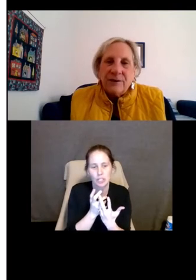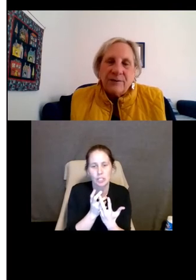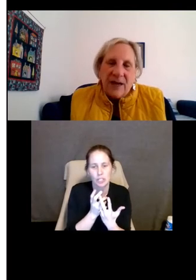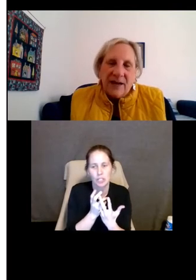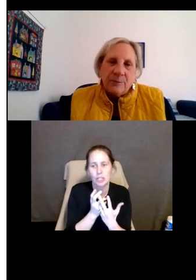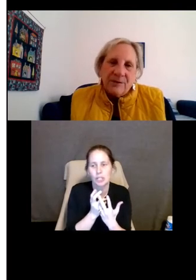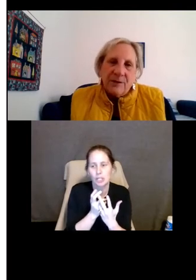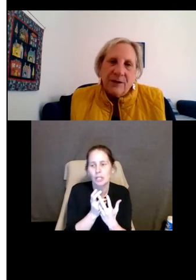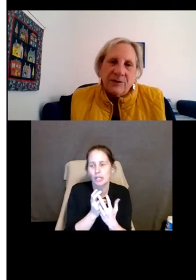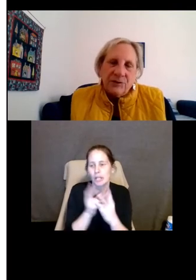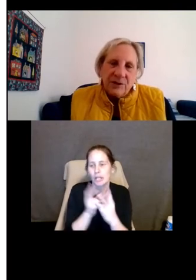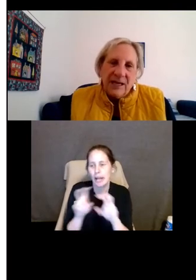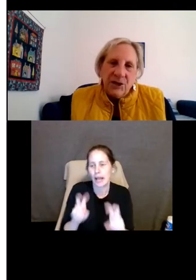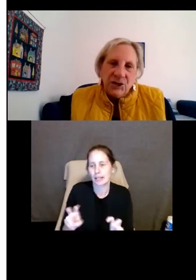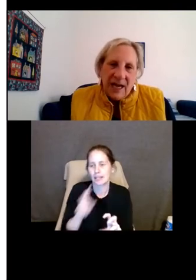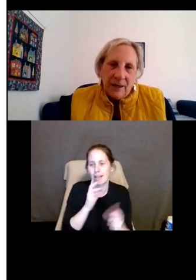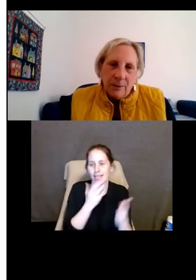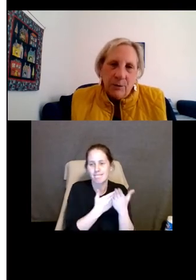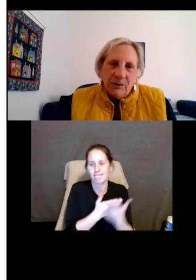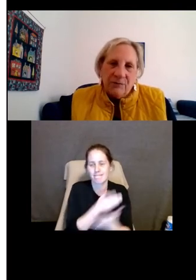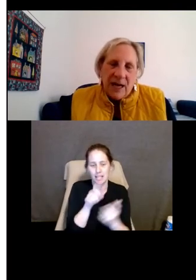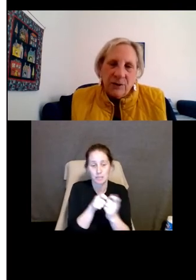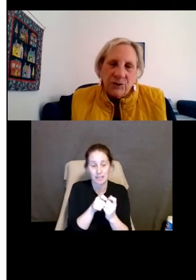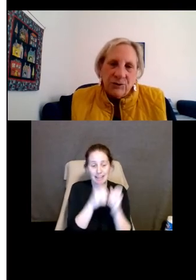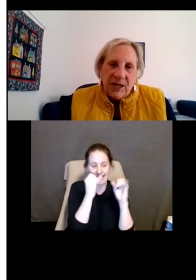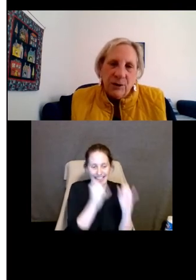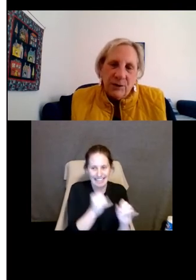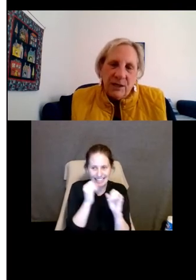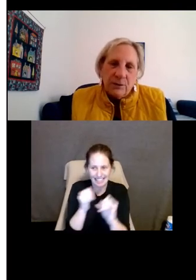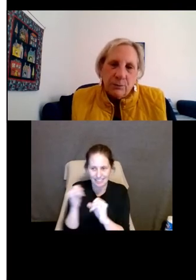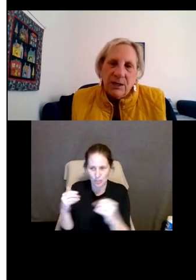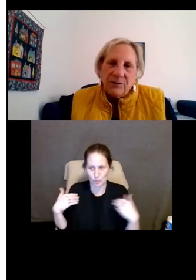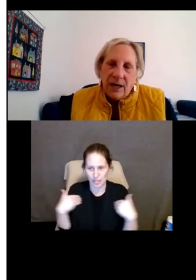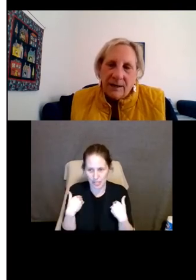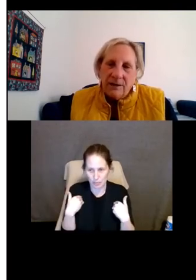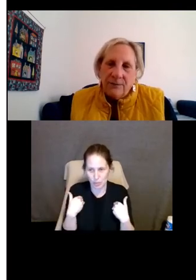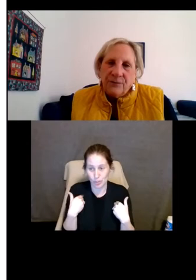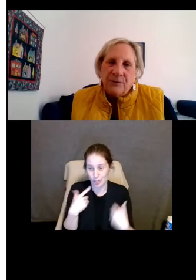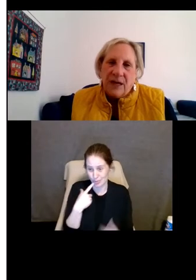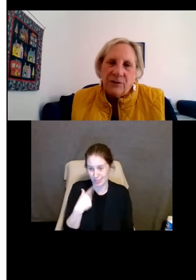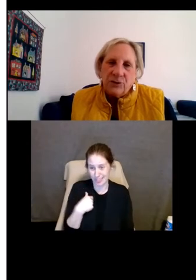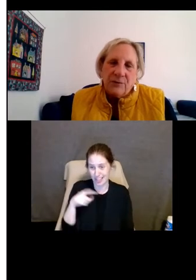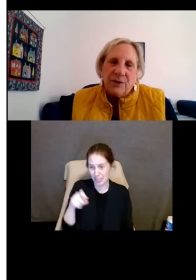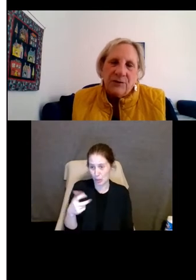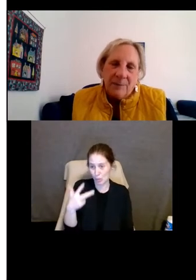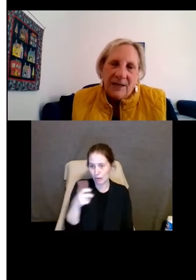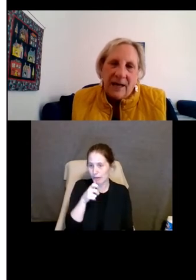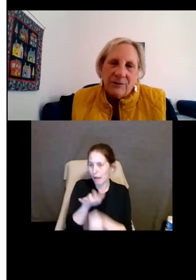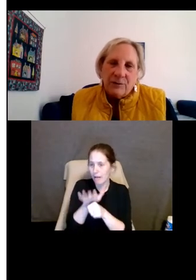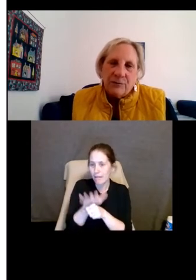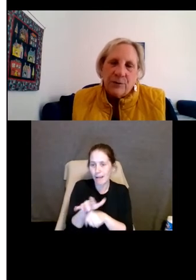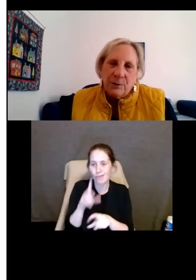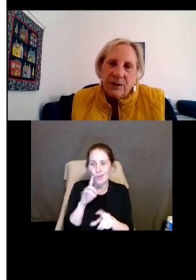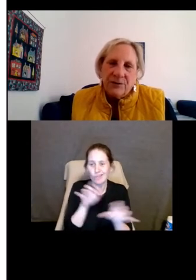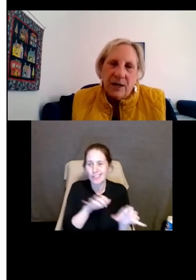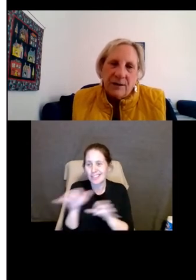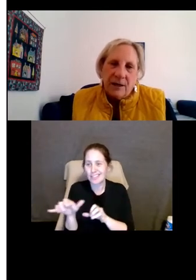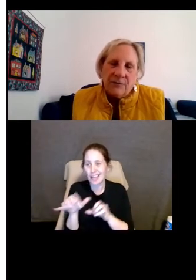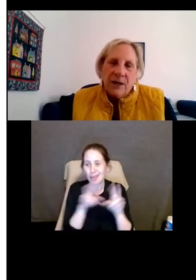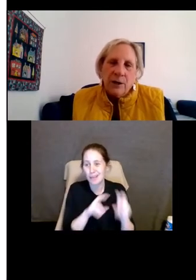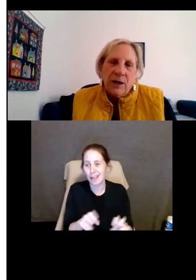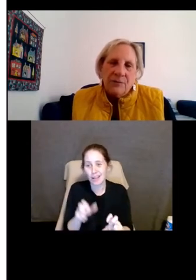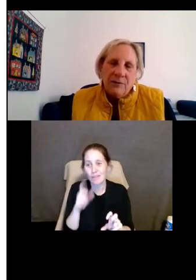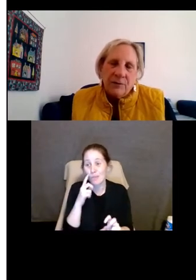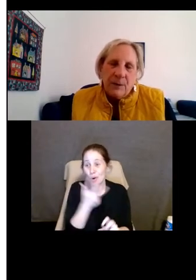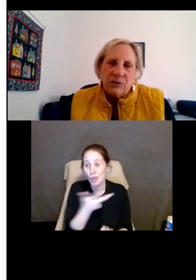analysis. It's fact specific. It's to each animal. The fact that you say you need three is not enough. The fact that you have the same analysis for three is